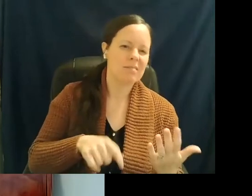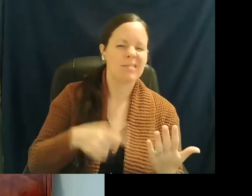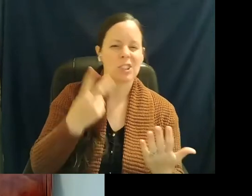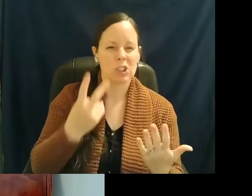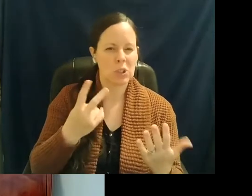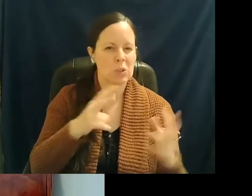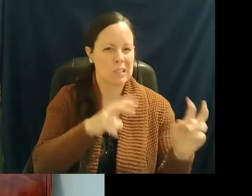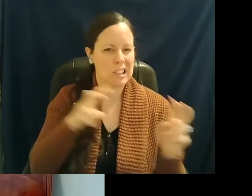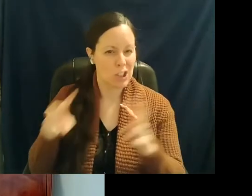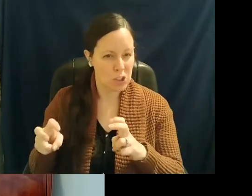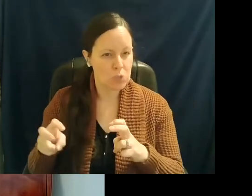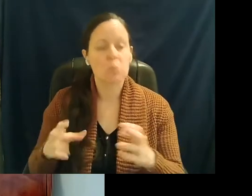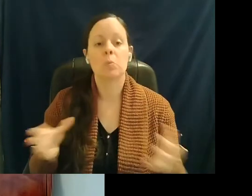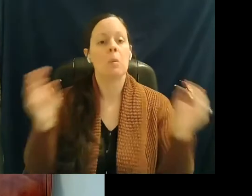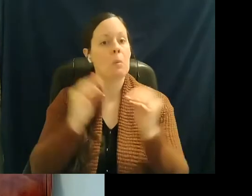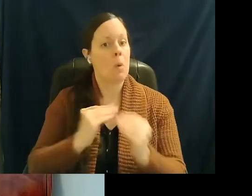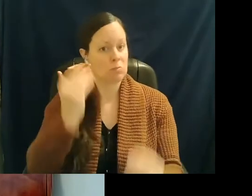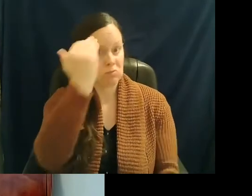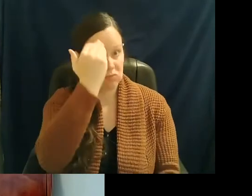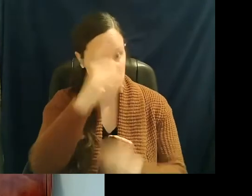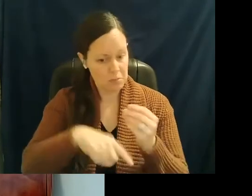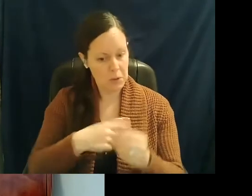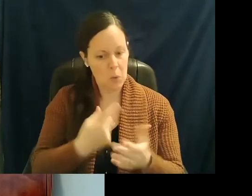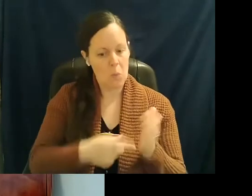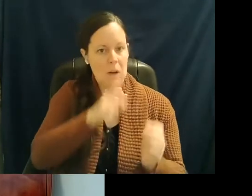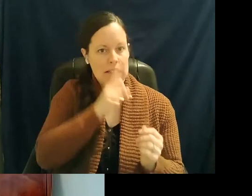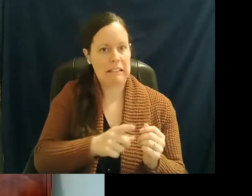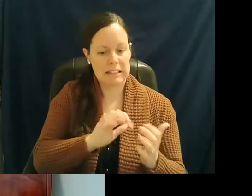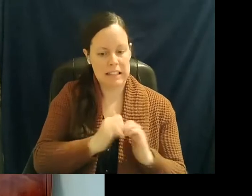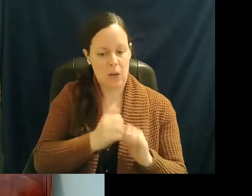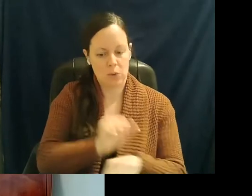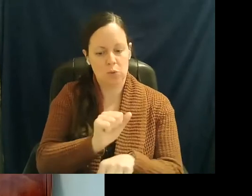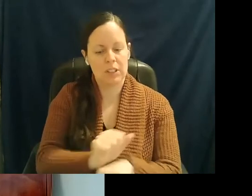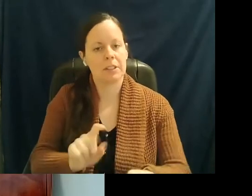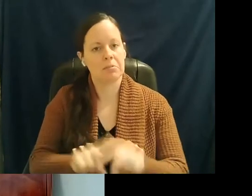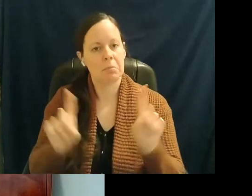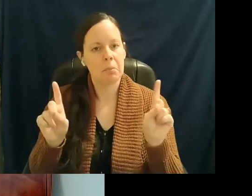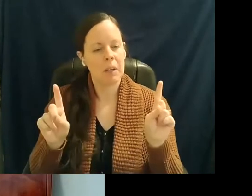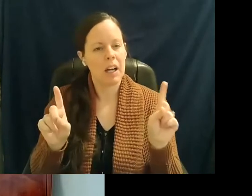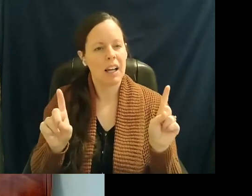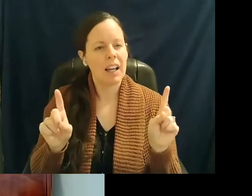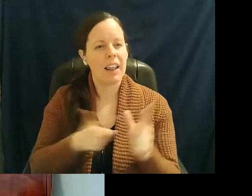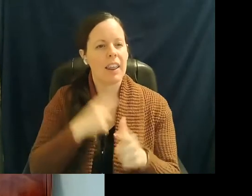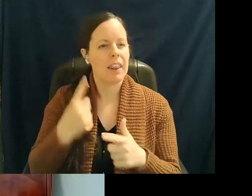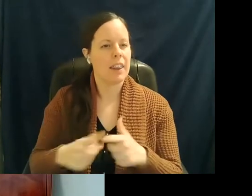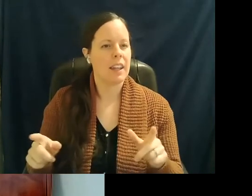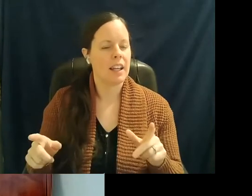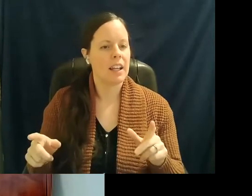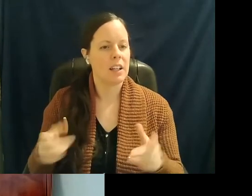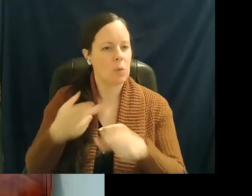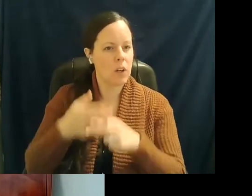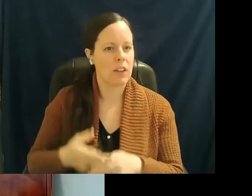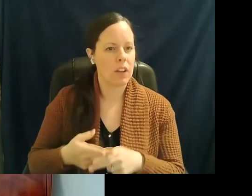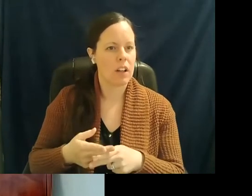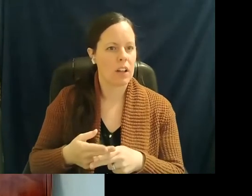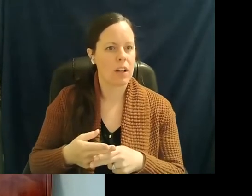educated. We're more aware of what it is, how it's how it's working. But then there's that whatever what they call it, the where that